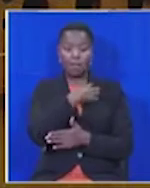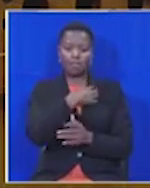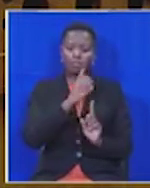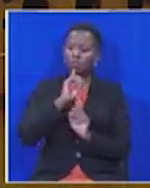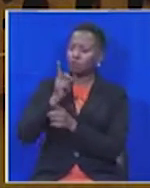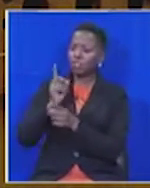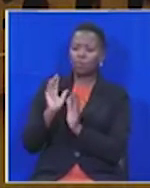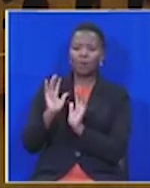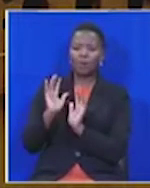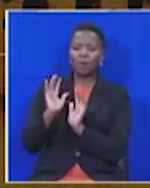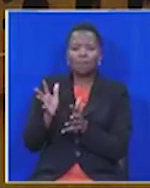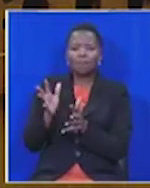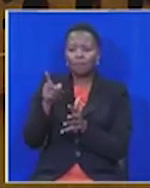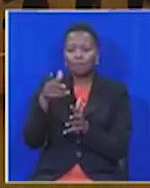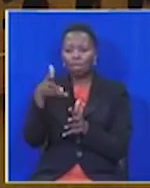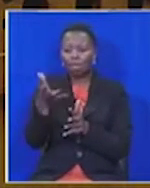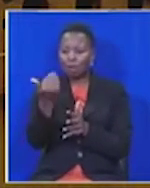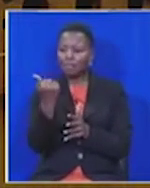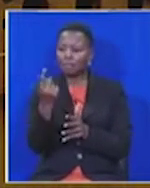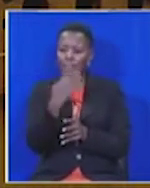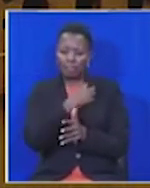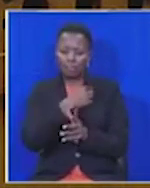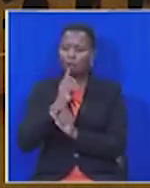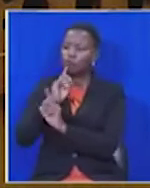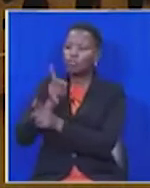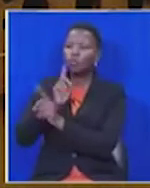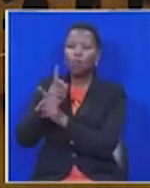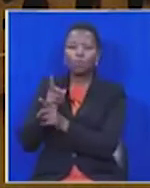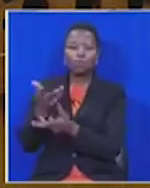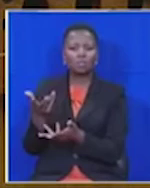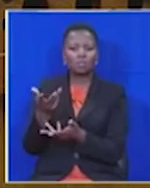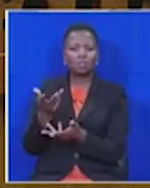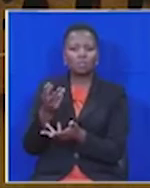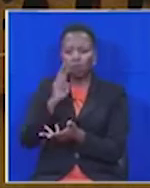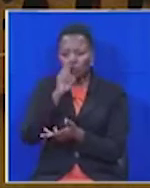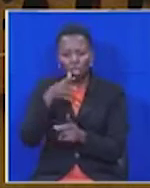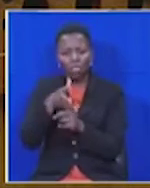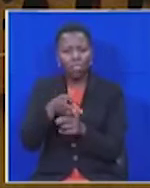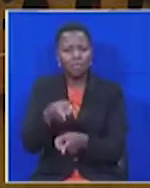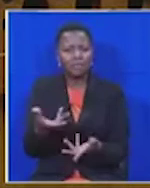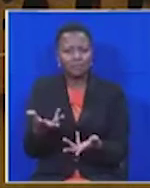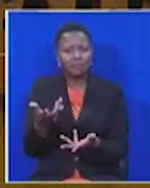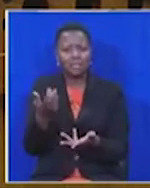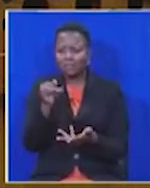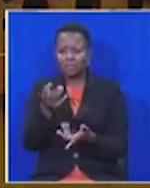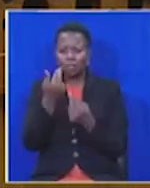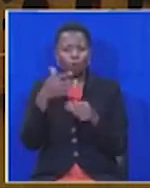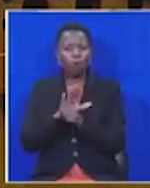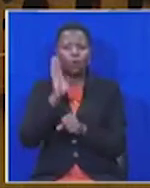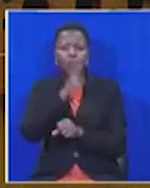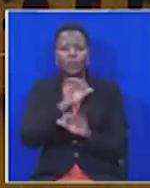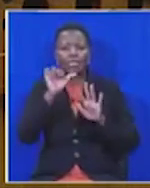and it took some prodding to get members of the Executive to respond to those ministerial statements and we still did not get six